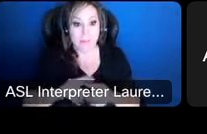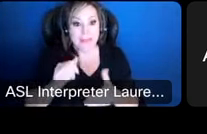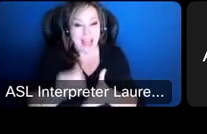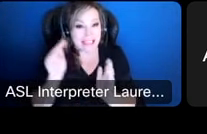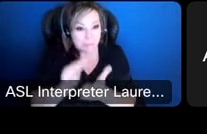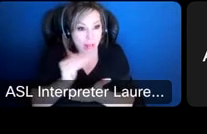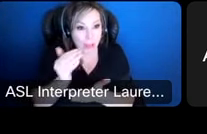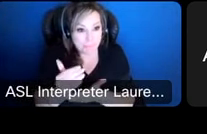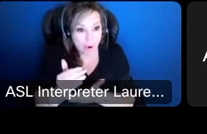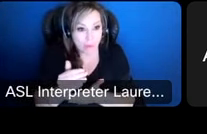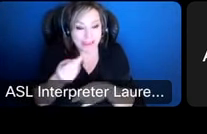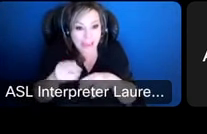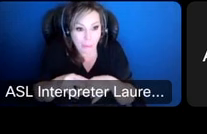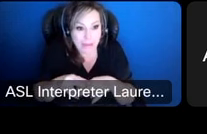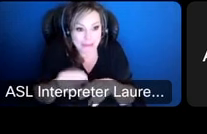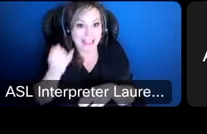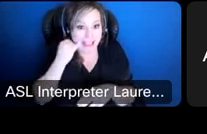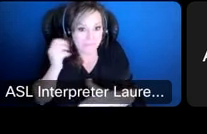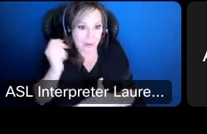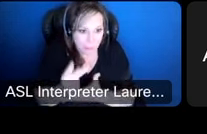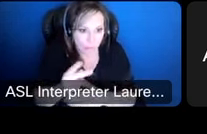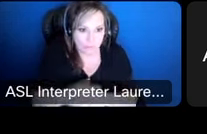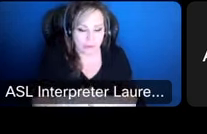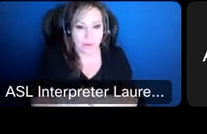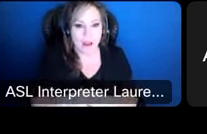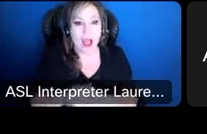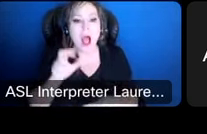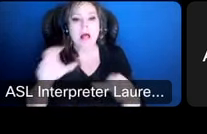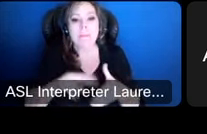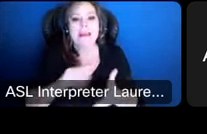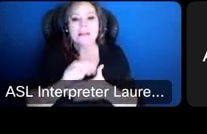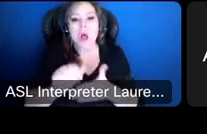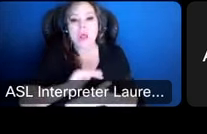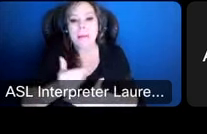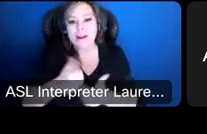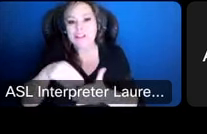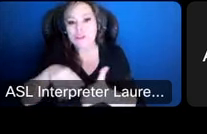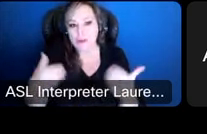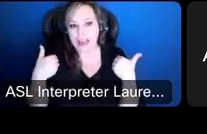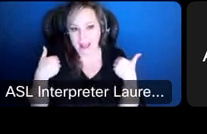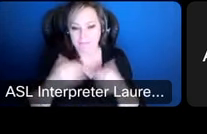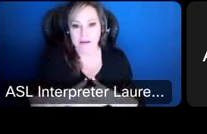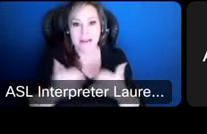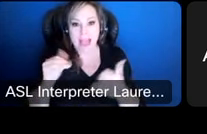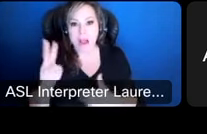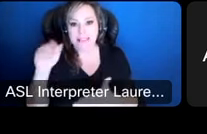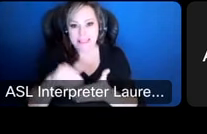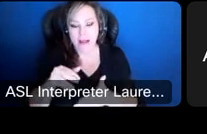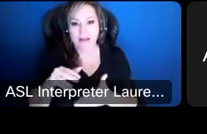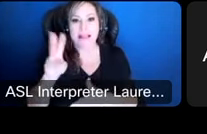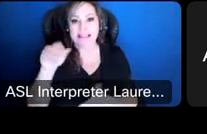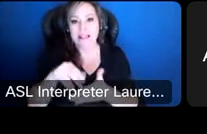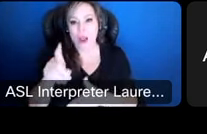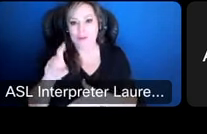about increasing the basic allotment so the basic allotment is the dollar amount we get per student currently that's six thousand one hundred sixty dollars